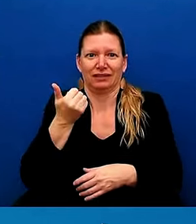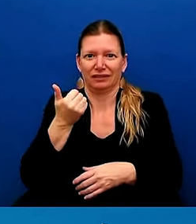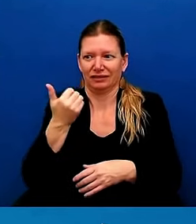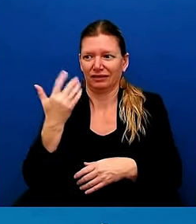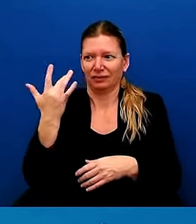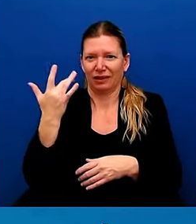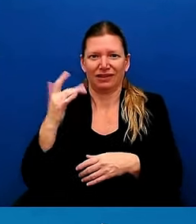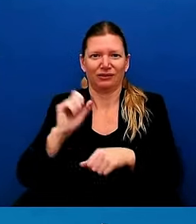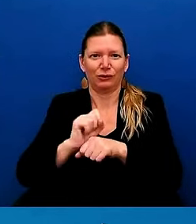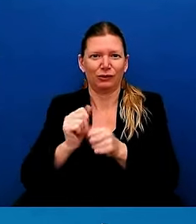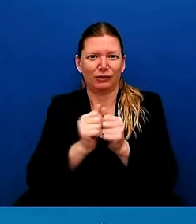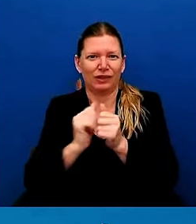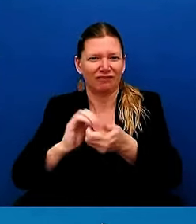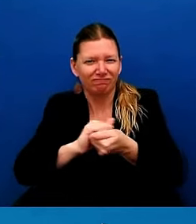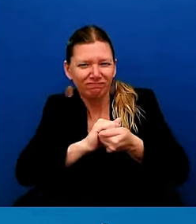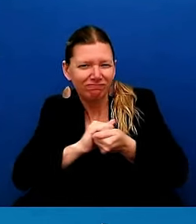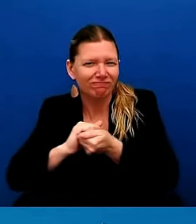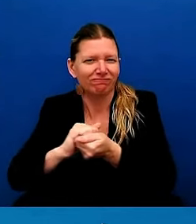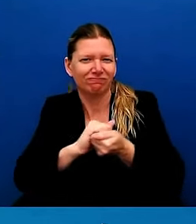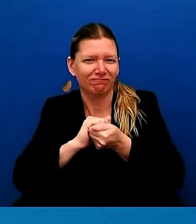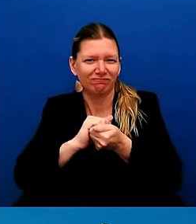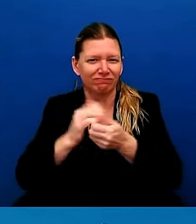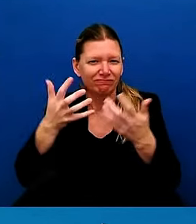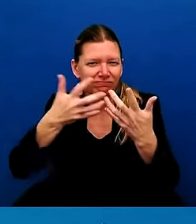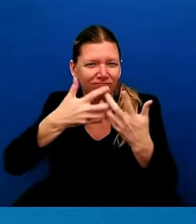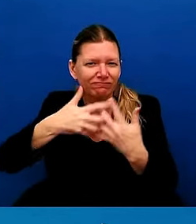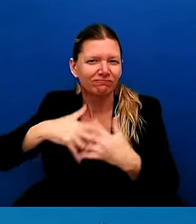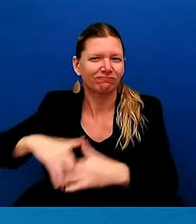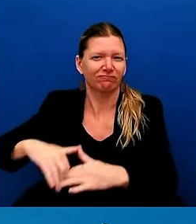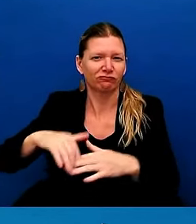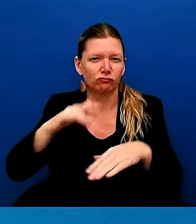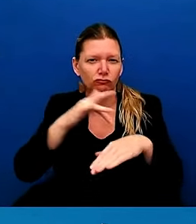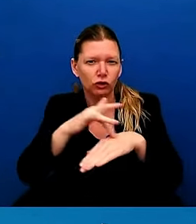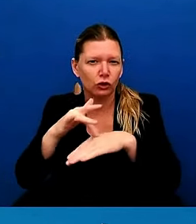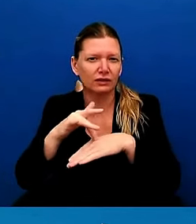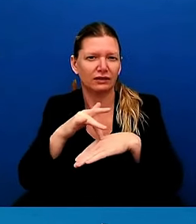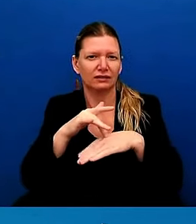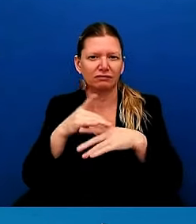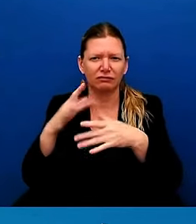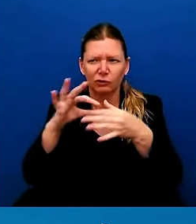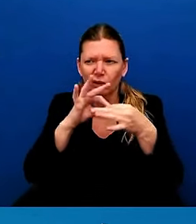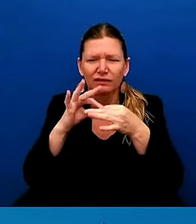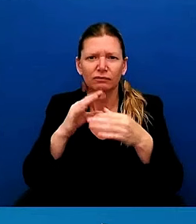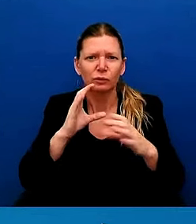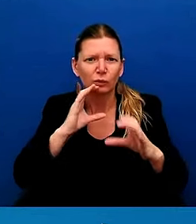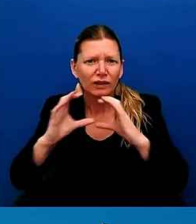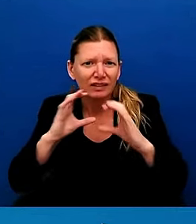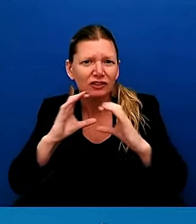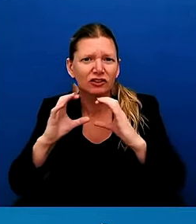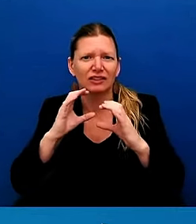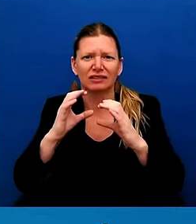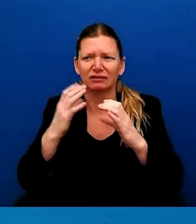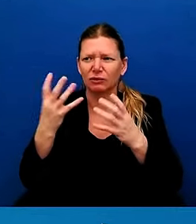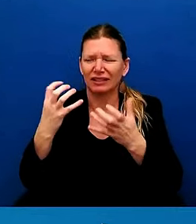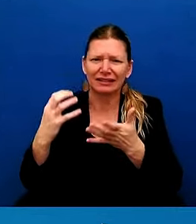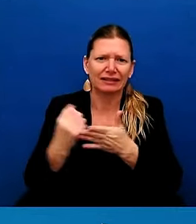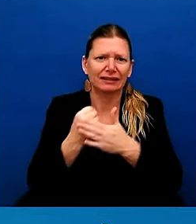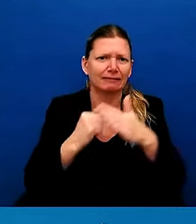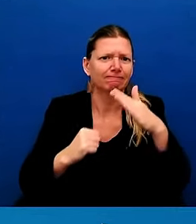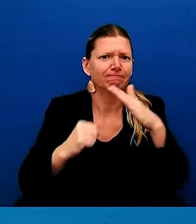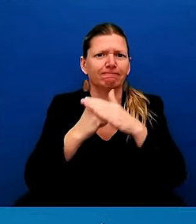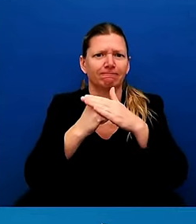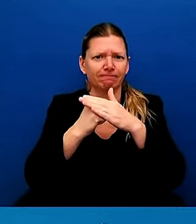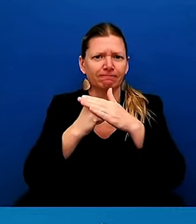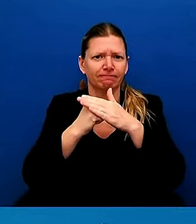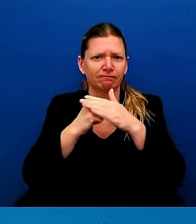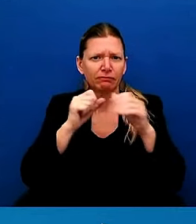maximum effect for the community that has been impacted. And the federal relief and assistance that we have been providing